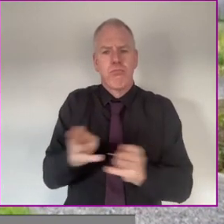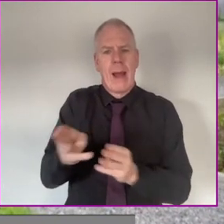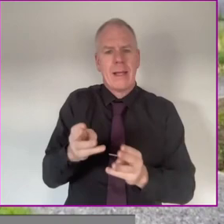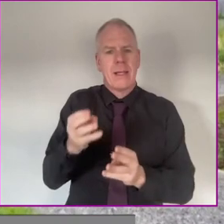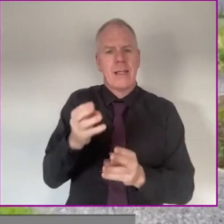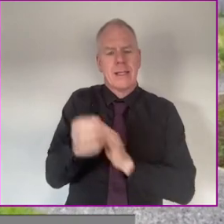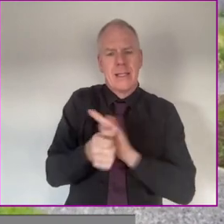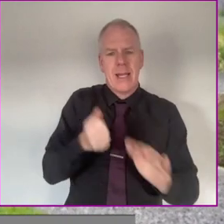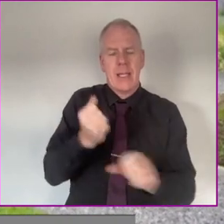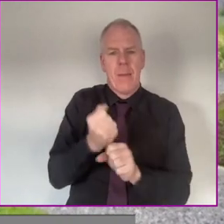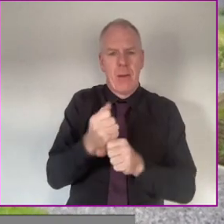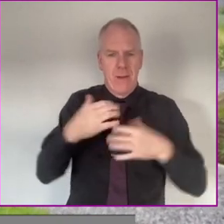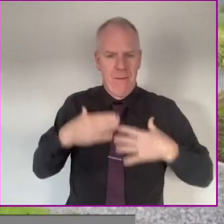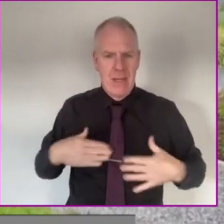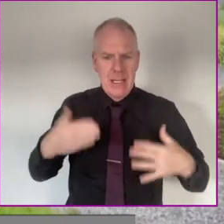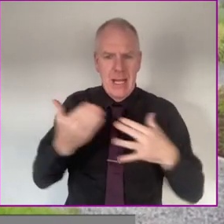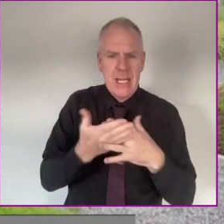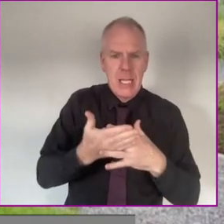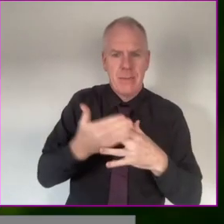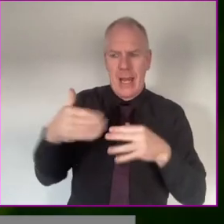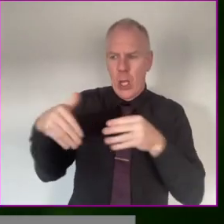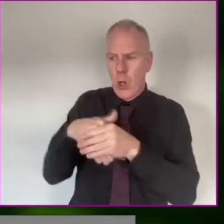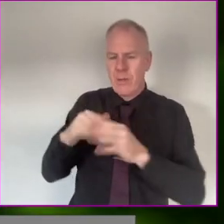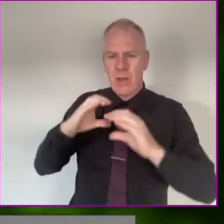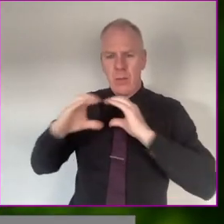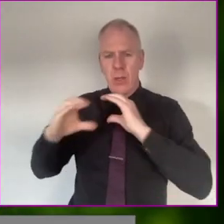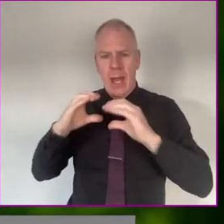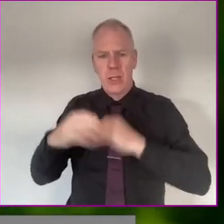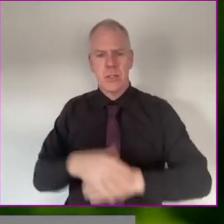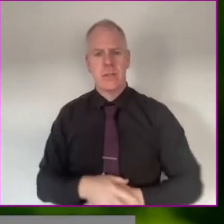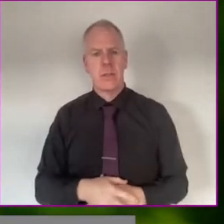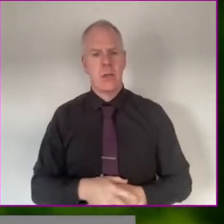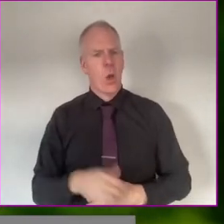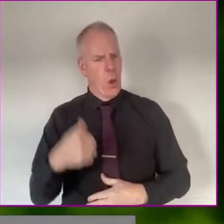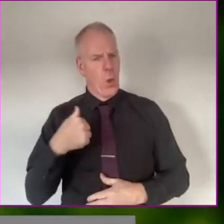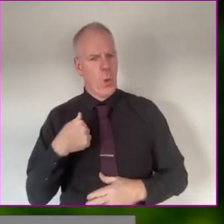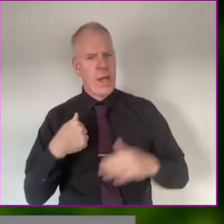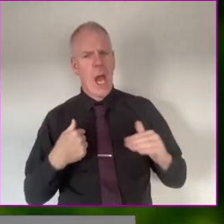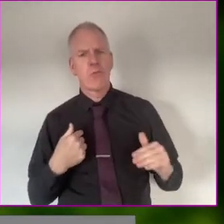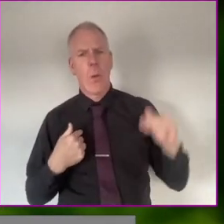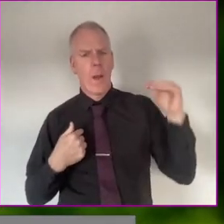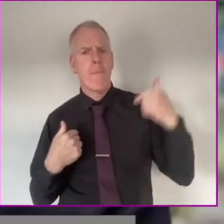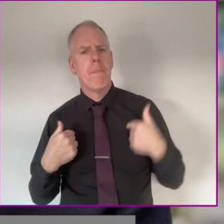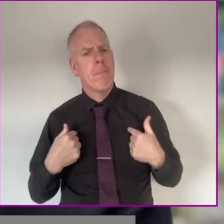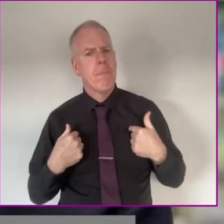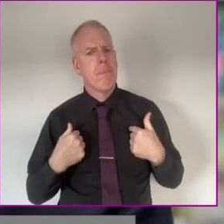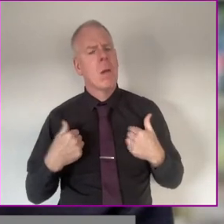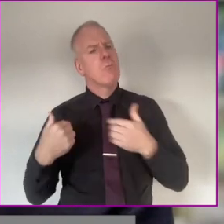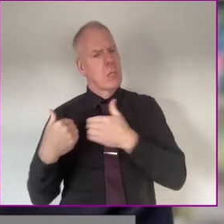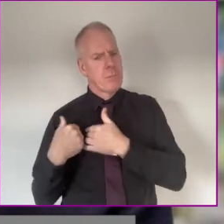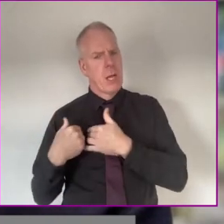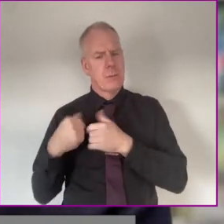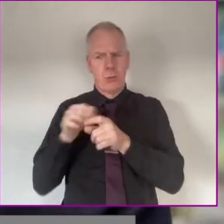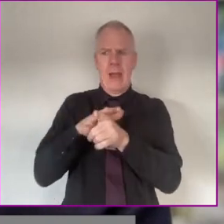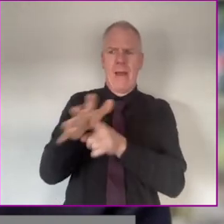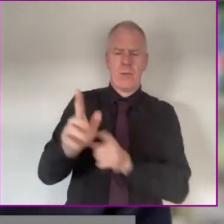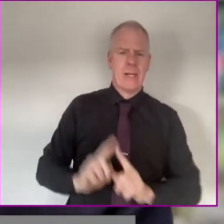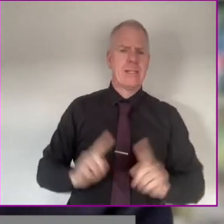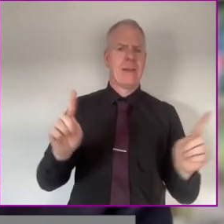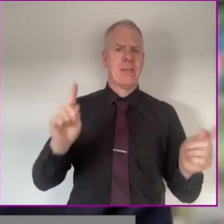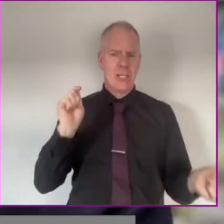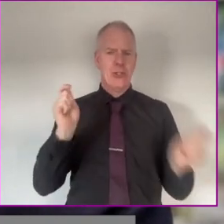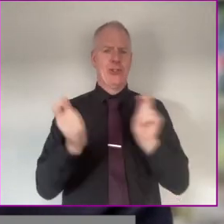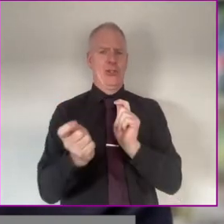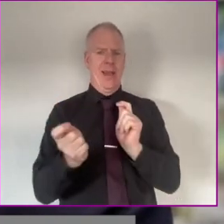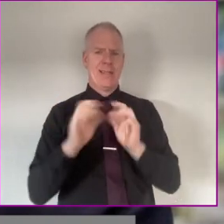physical accessibility and inclusive communications. As the next up-and-coming generation, it is our responsibility to actually make that